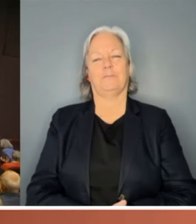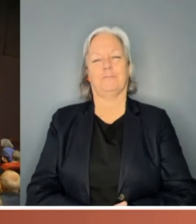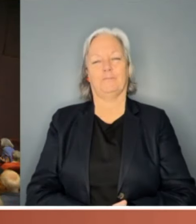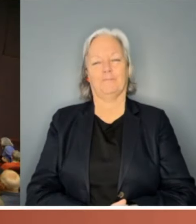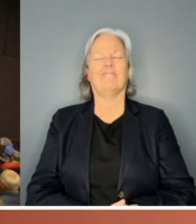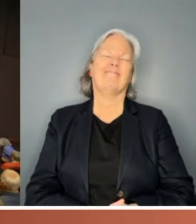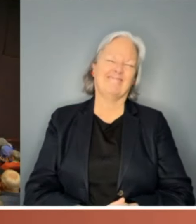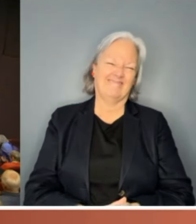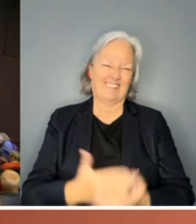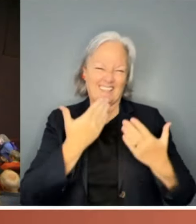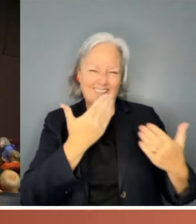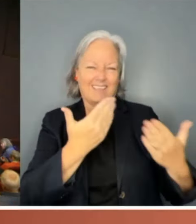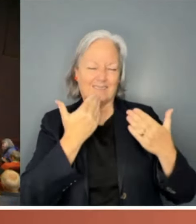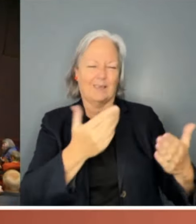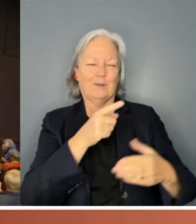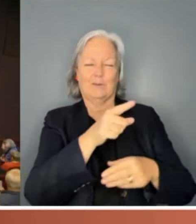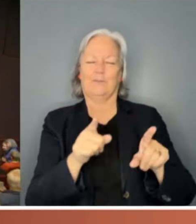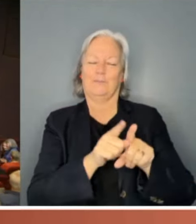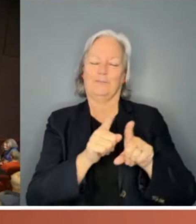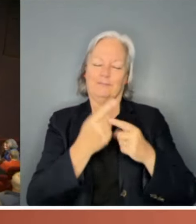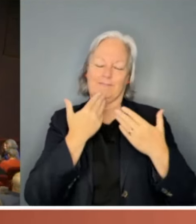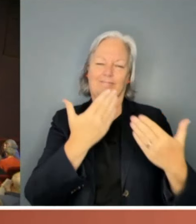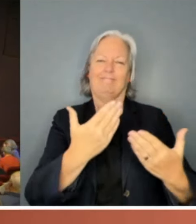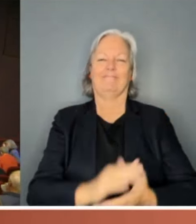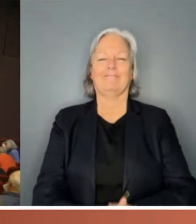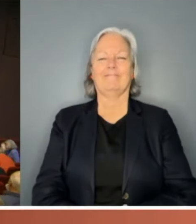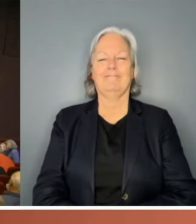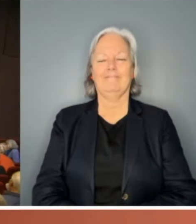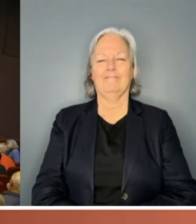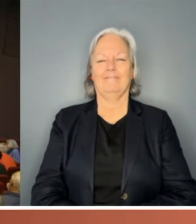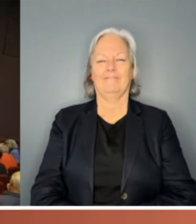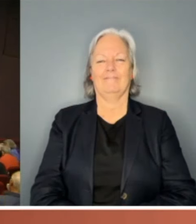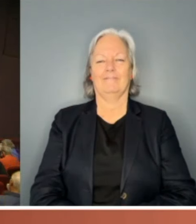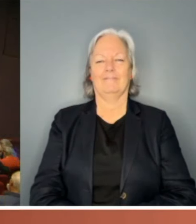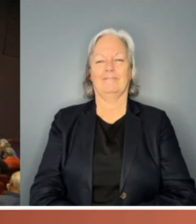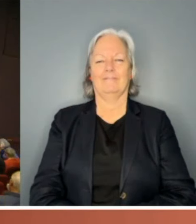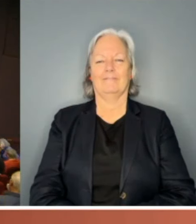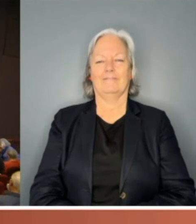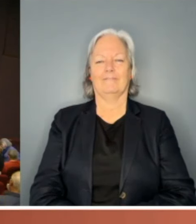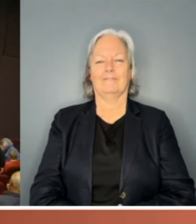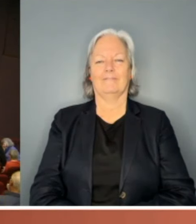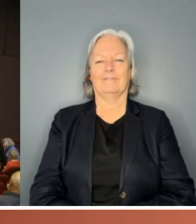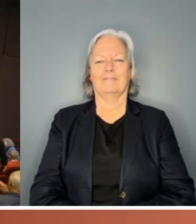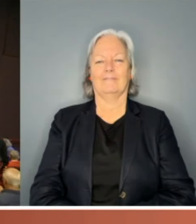doing this and for involving me. It was fantastic. It was such a... Thank you. Thank Thank you.